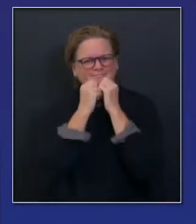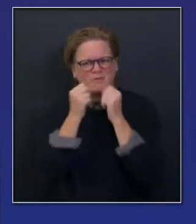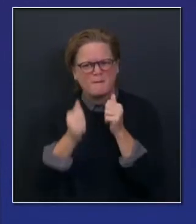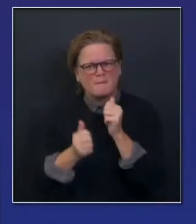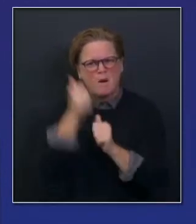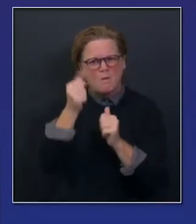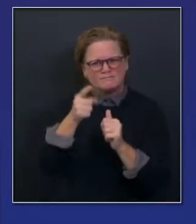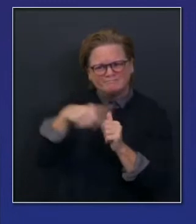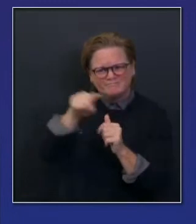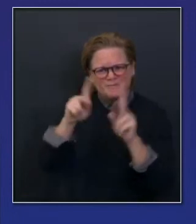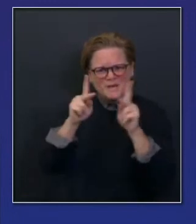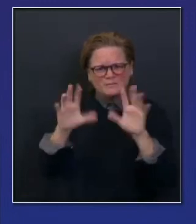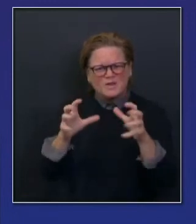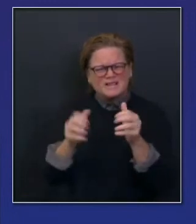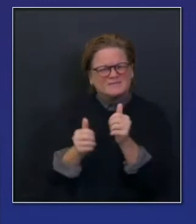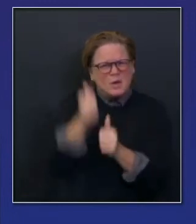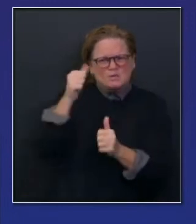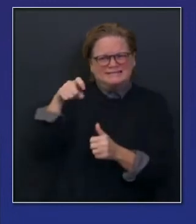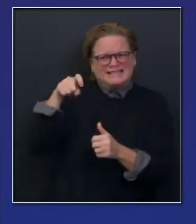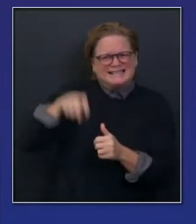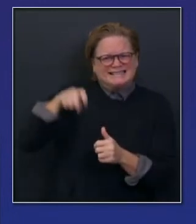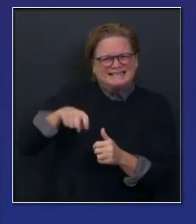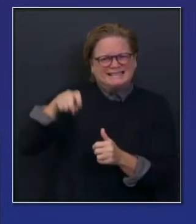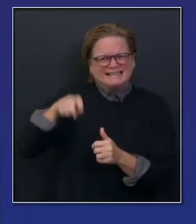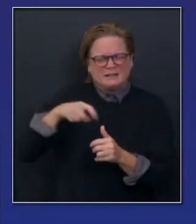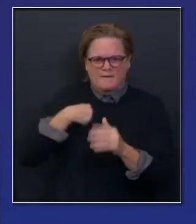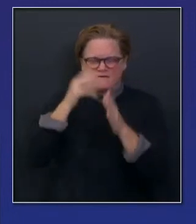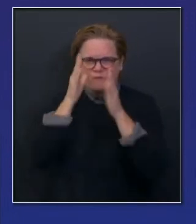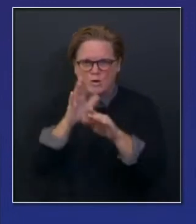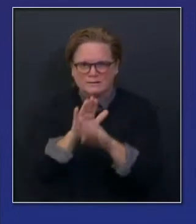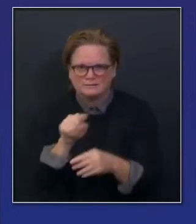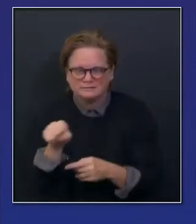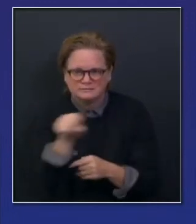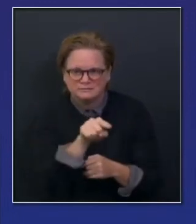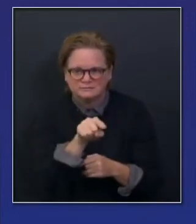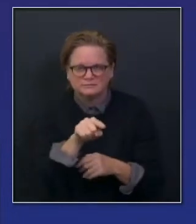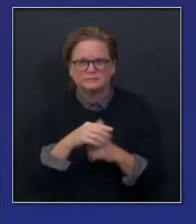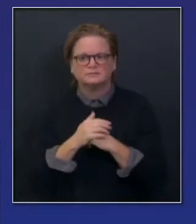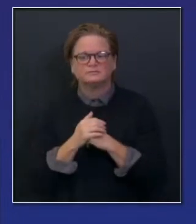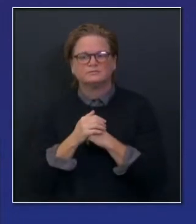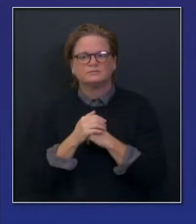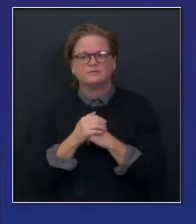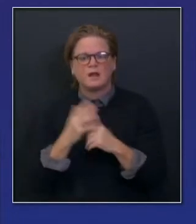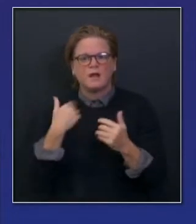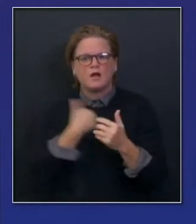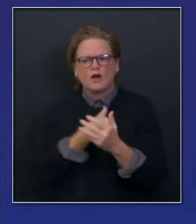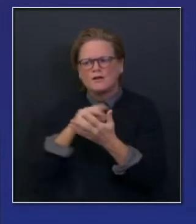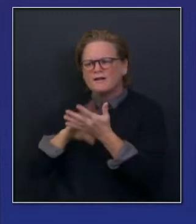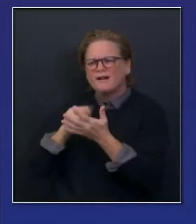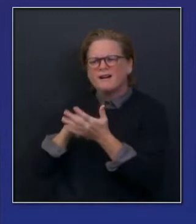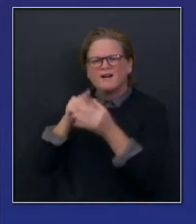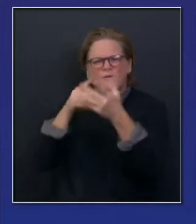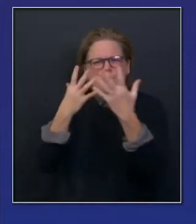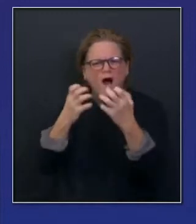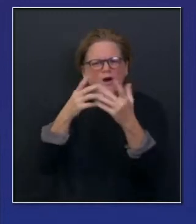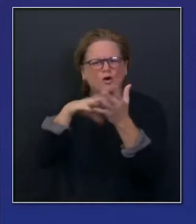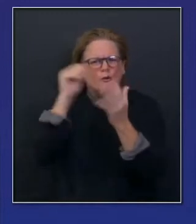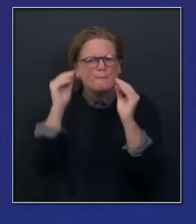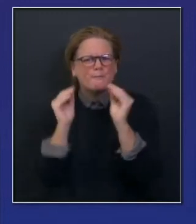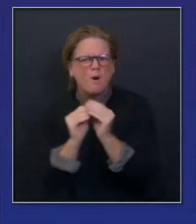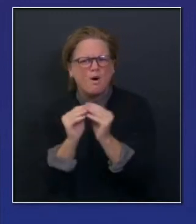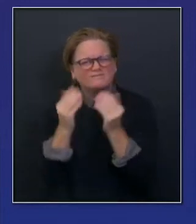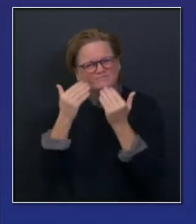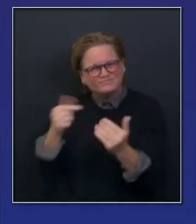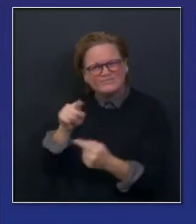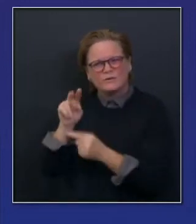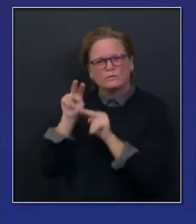in public forums. They're available on our covid19.ca.gov website, covid19.ca